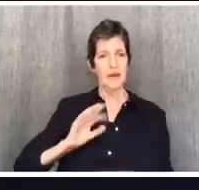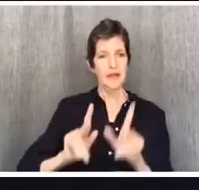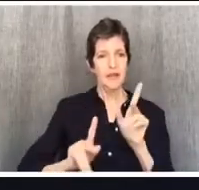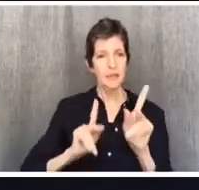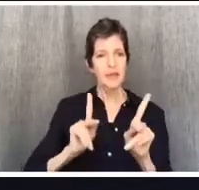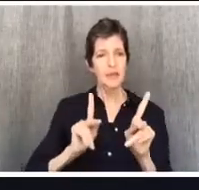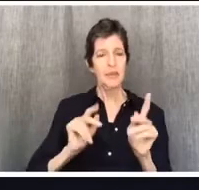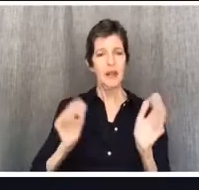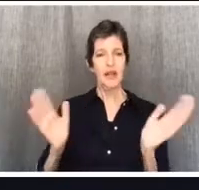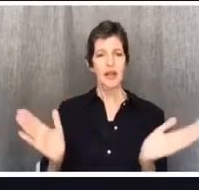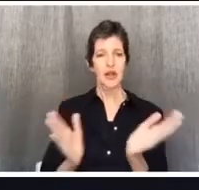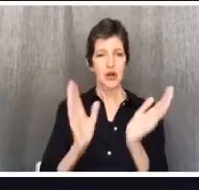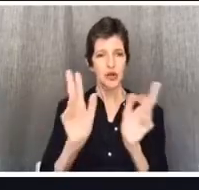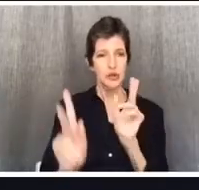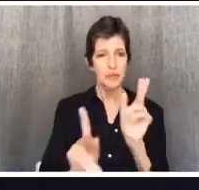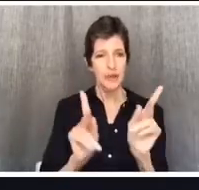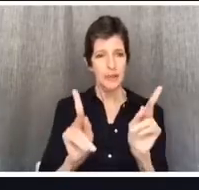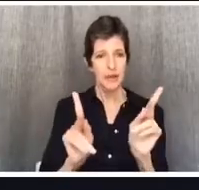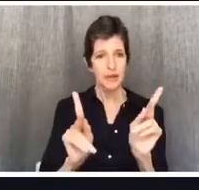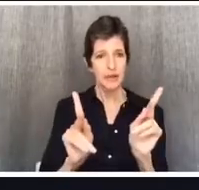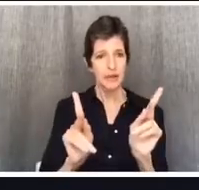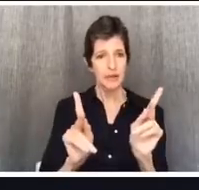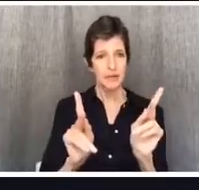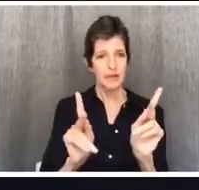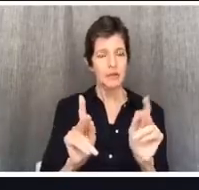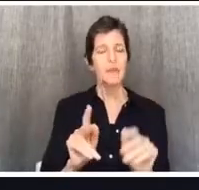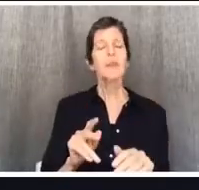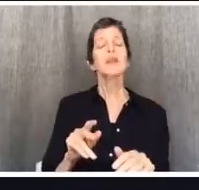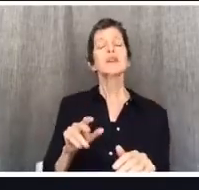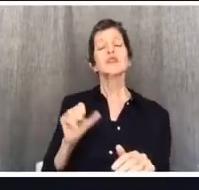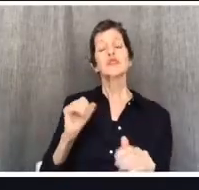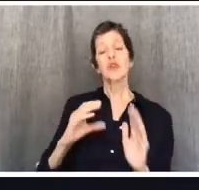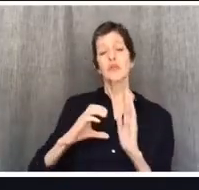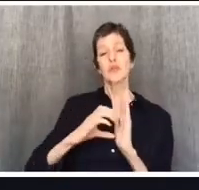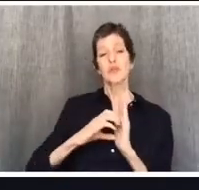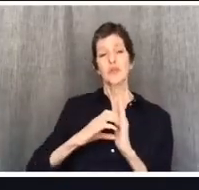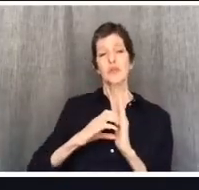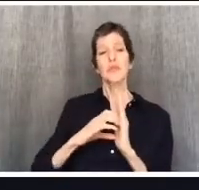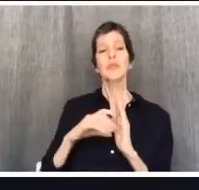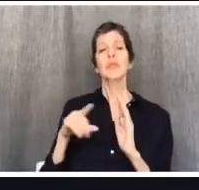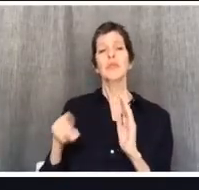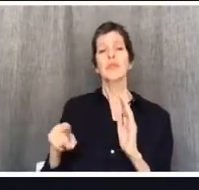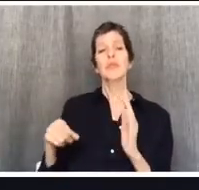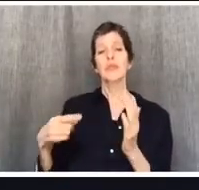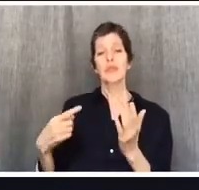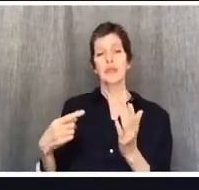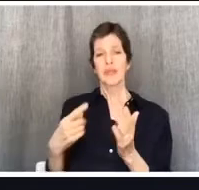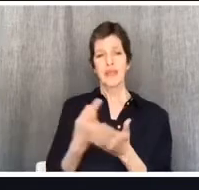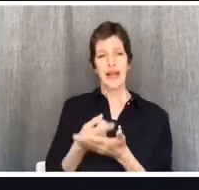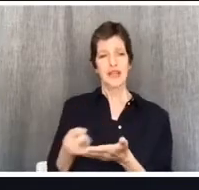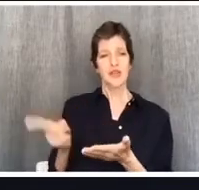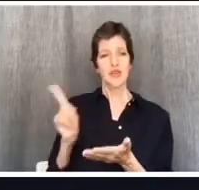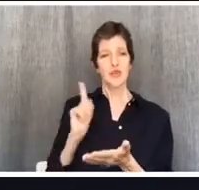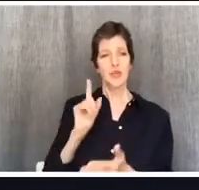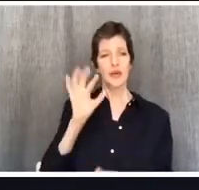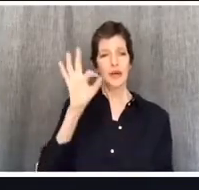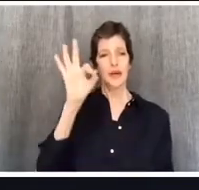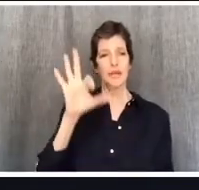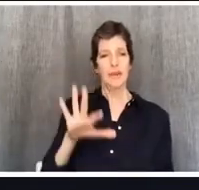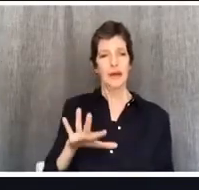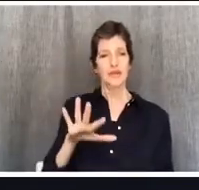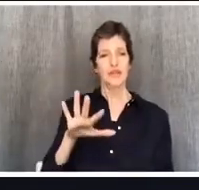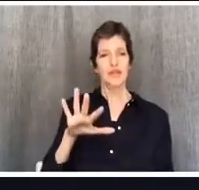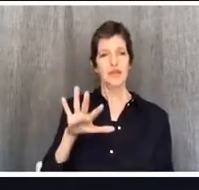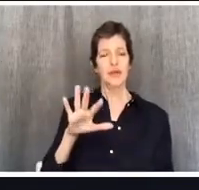The church at Corinth was dealing with the issue of meat sold in the marketplace. Now, you remember Pastor Mike last week was talking about meat eaten like